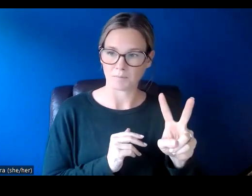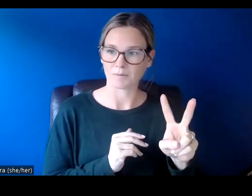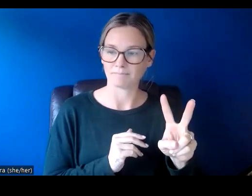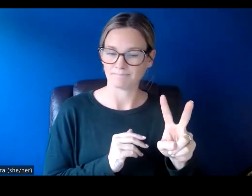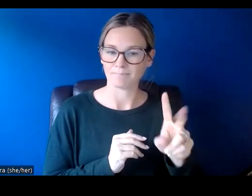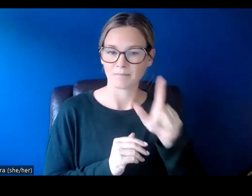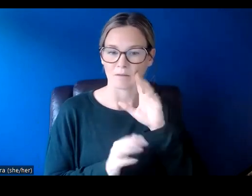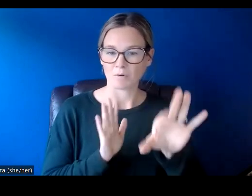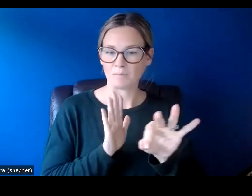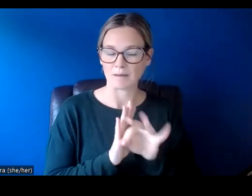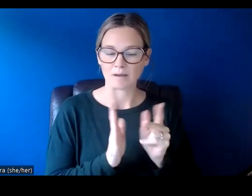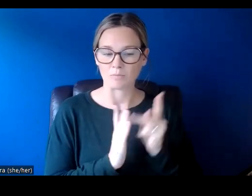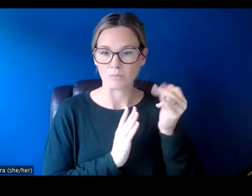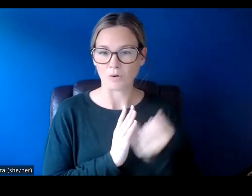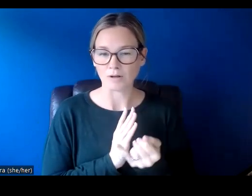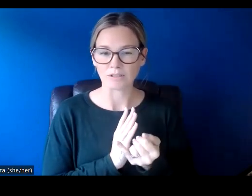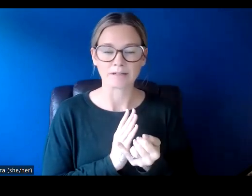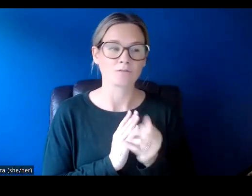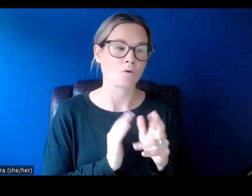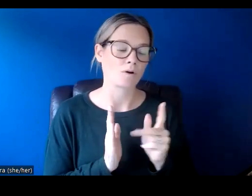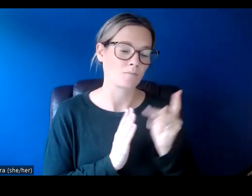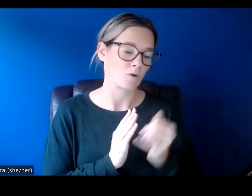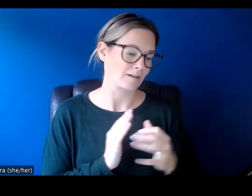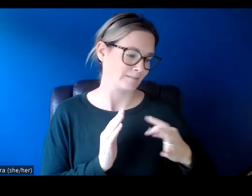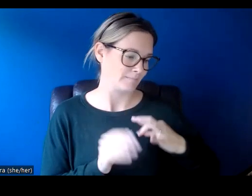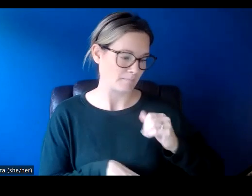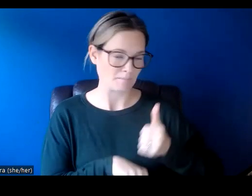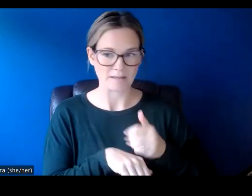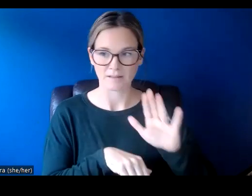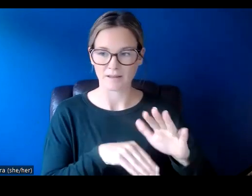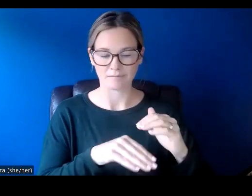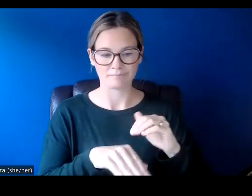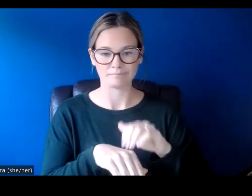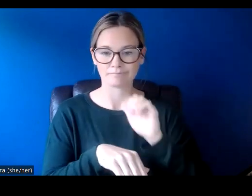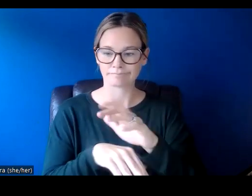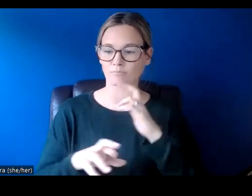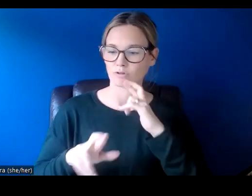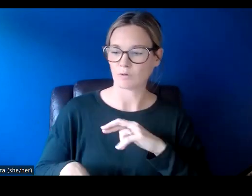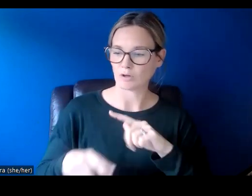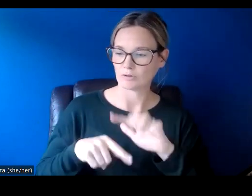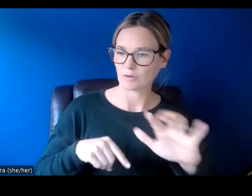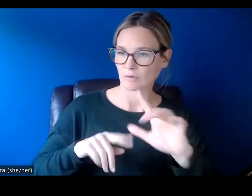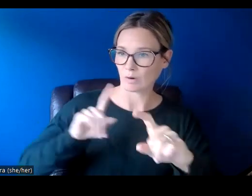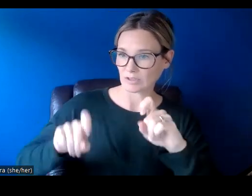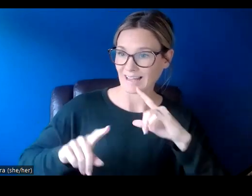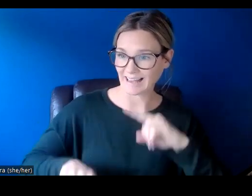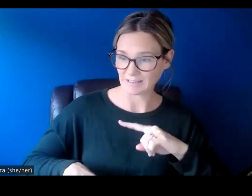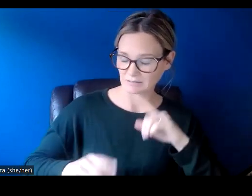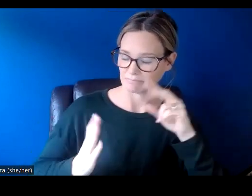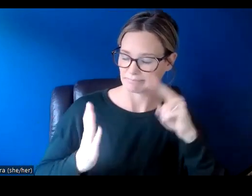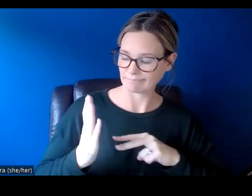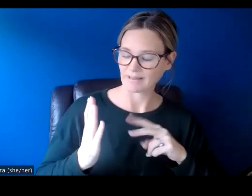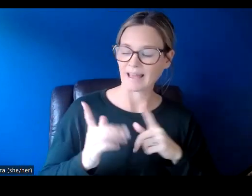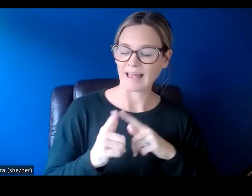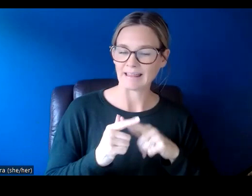They will select projects or project applications based on how their submissions respond to application questions and they will be scored